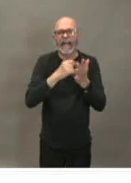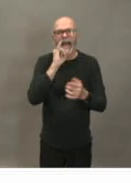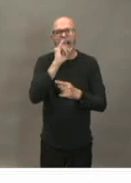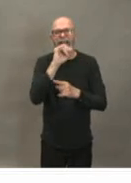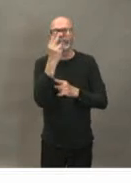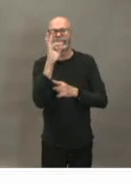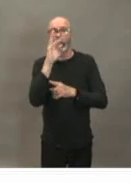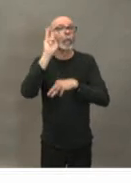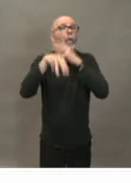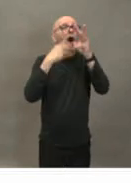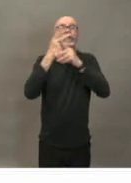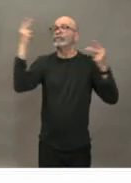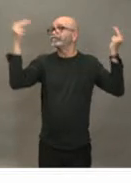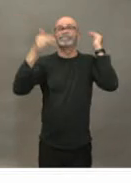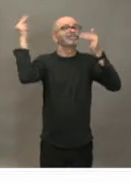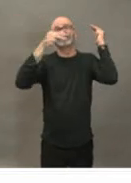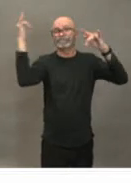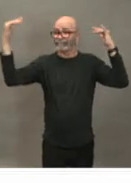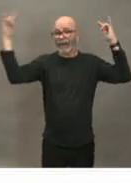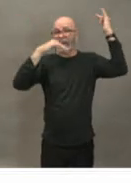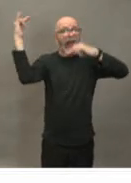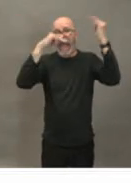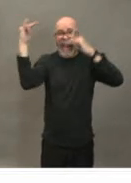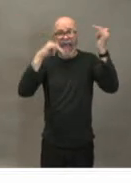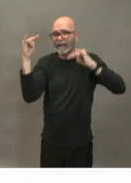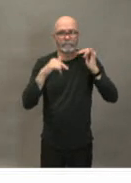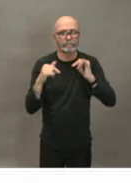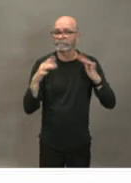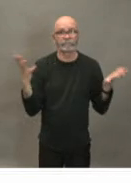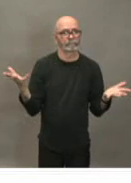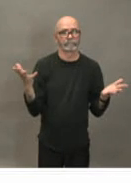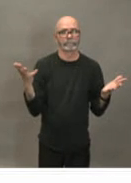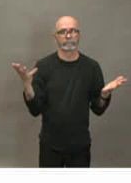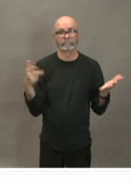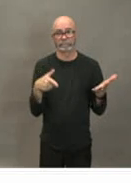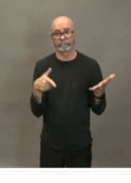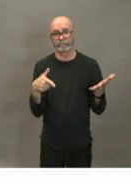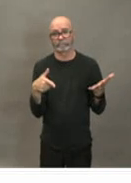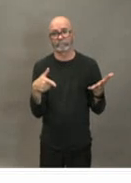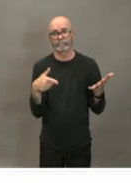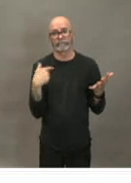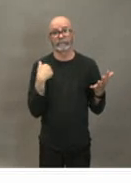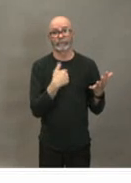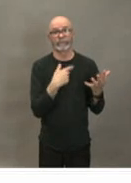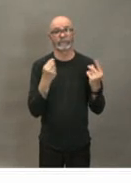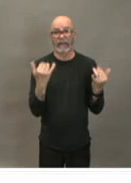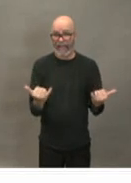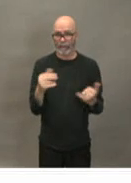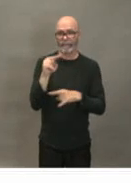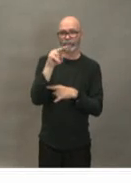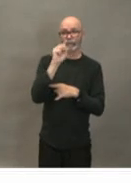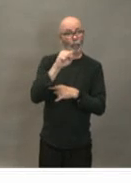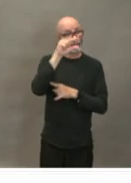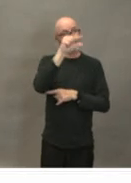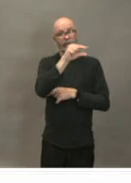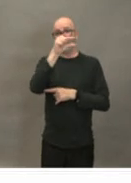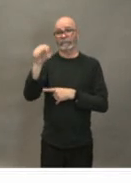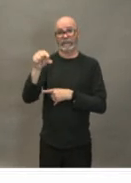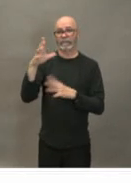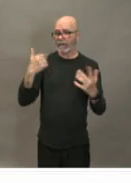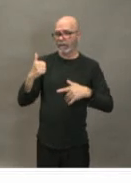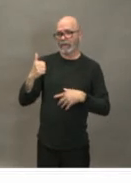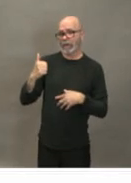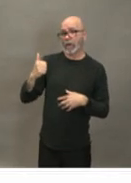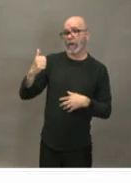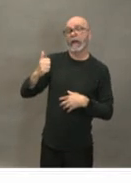world yeah there certainly have been uh has been discussion between the nova scotia government and hockey canada and i've contributed my uh the the